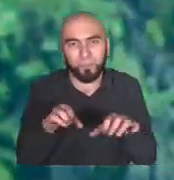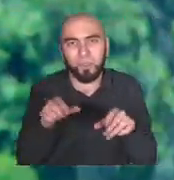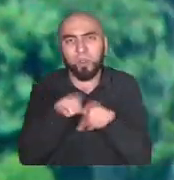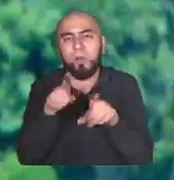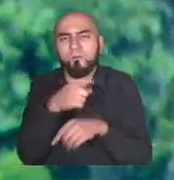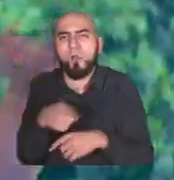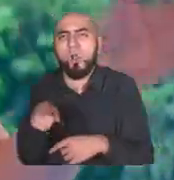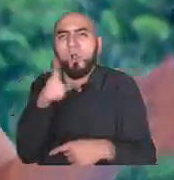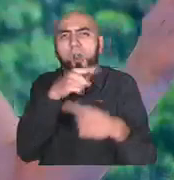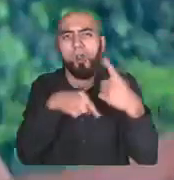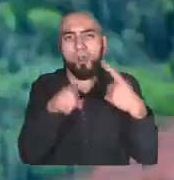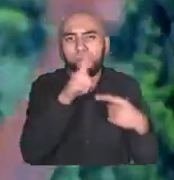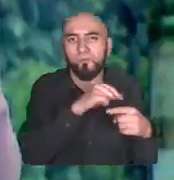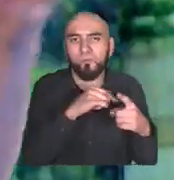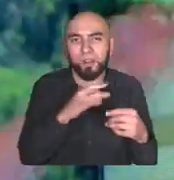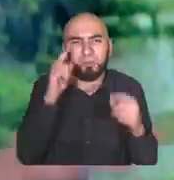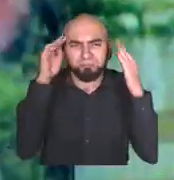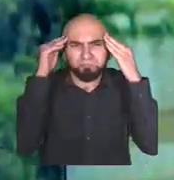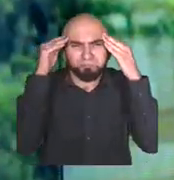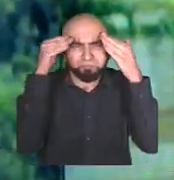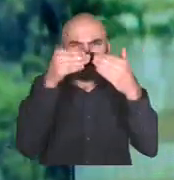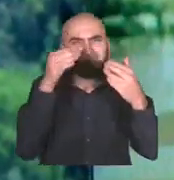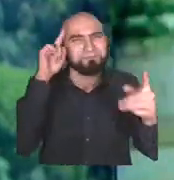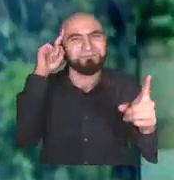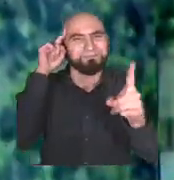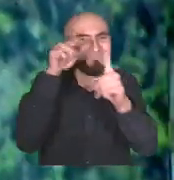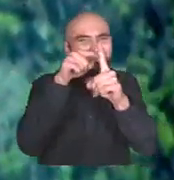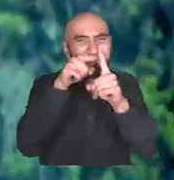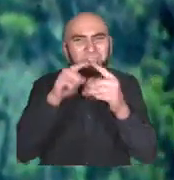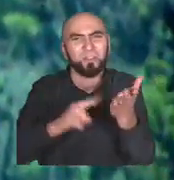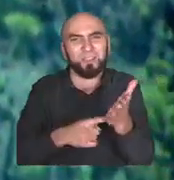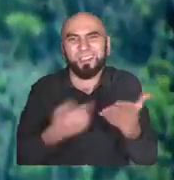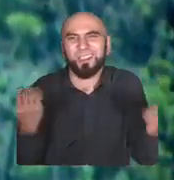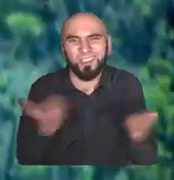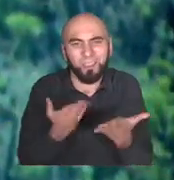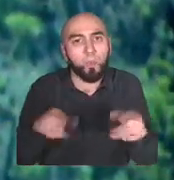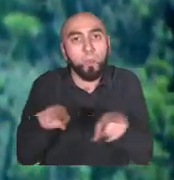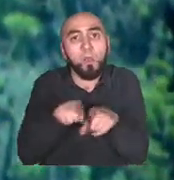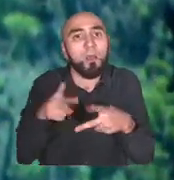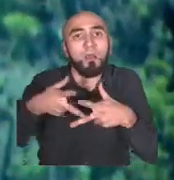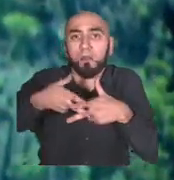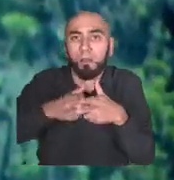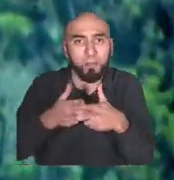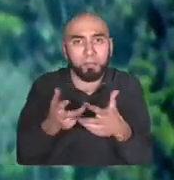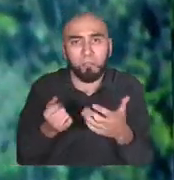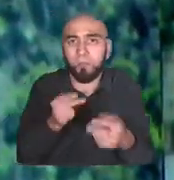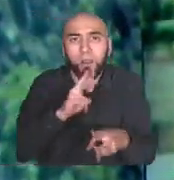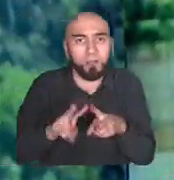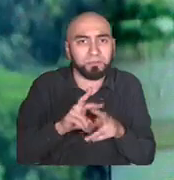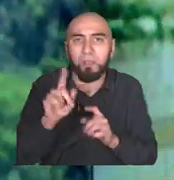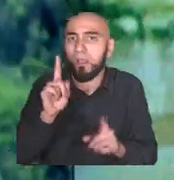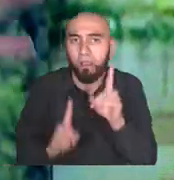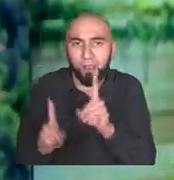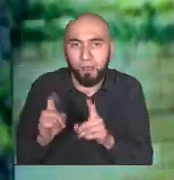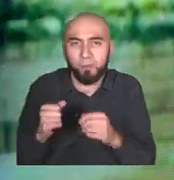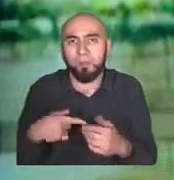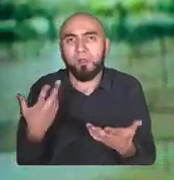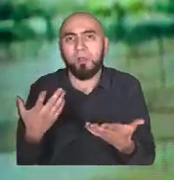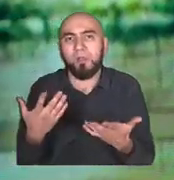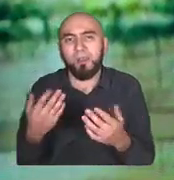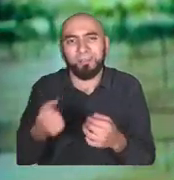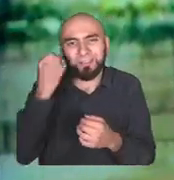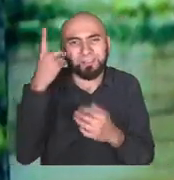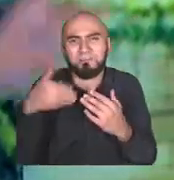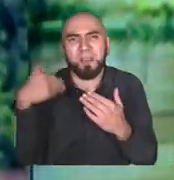use. You are using a tool alongside you to get something done, to go further with something. Google doesn't